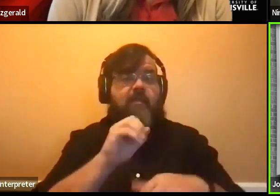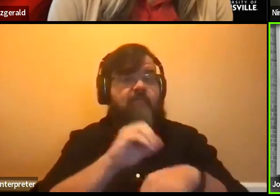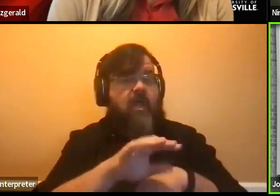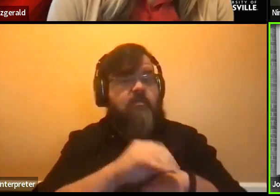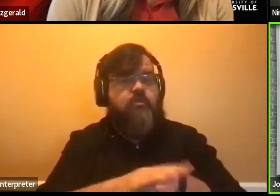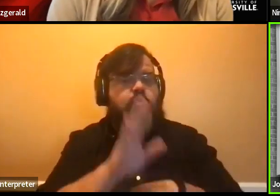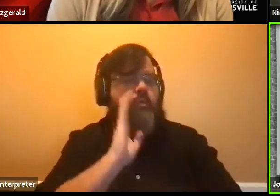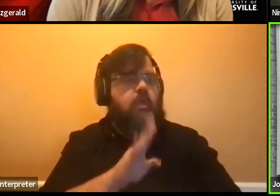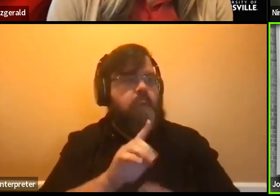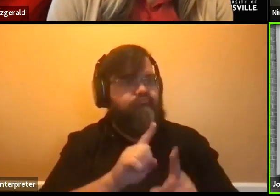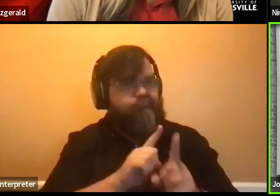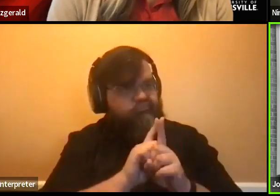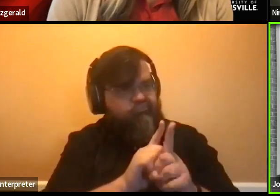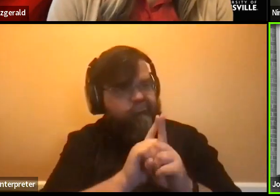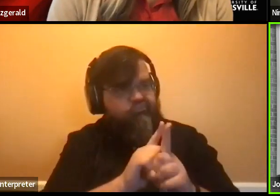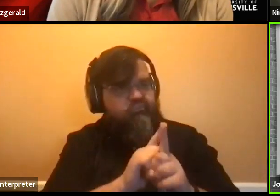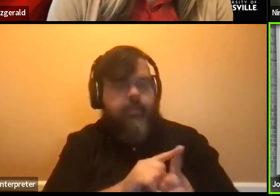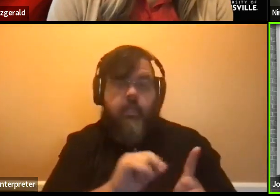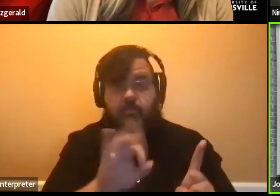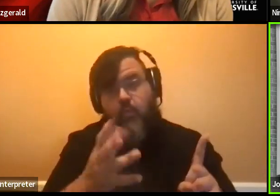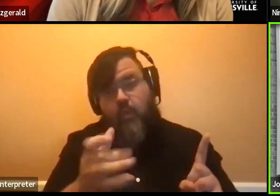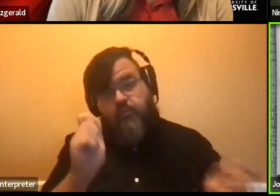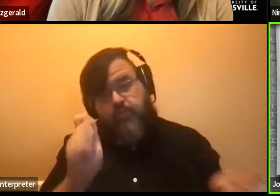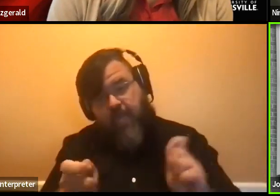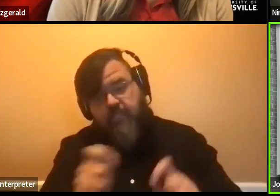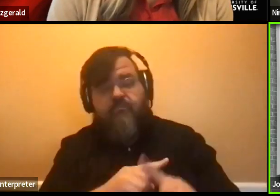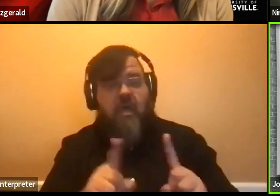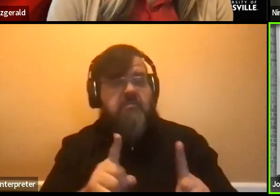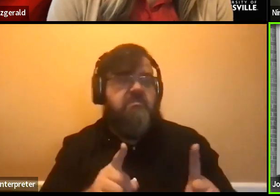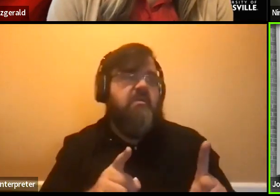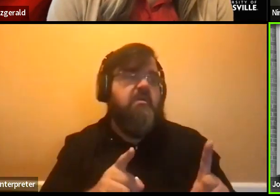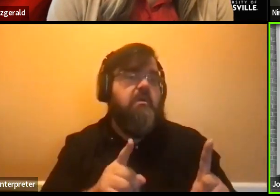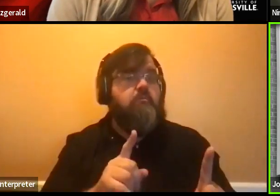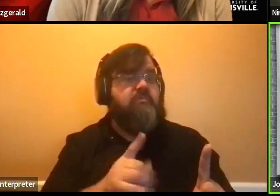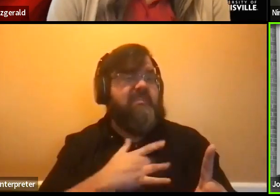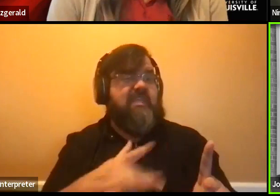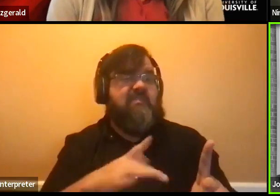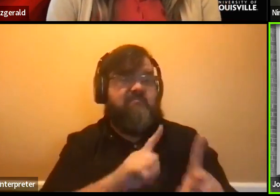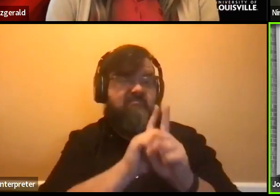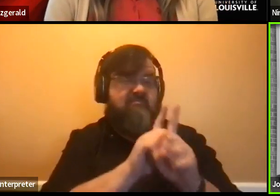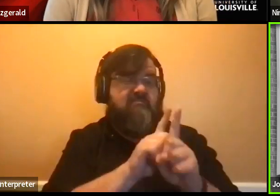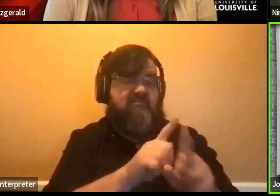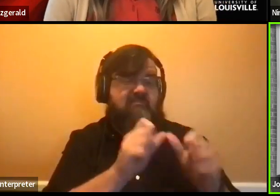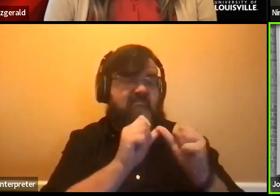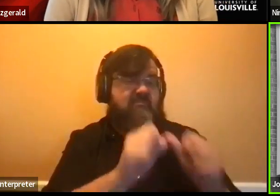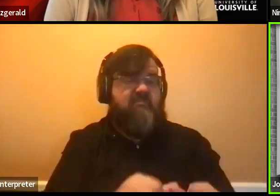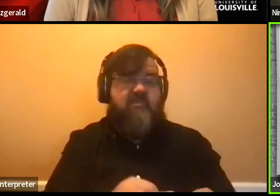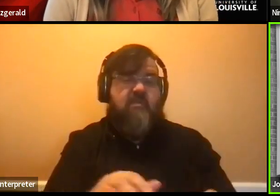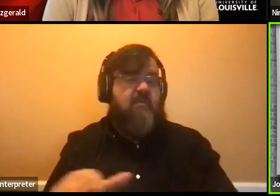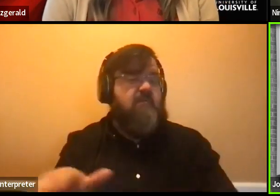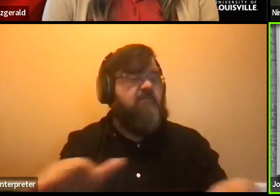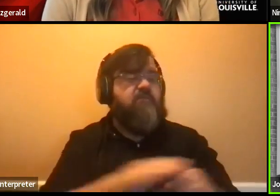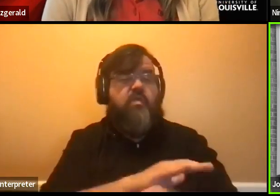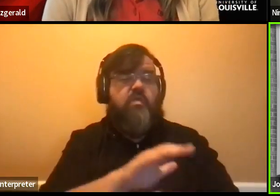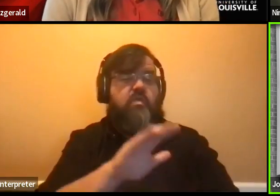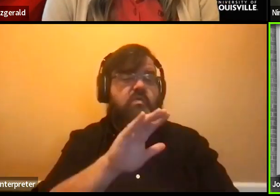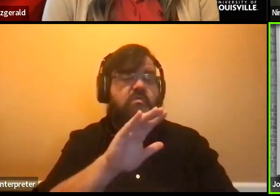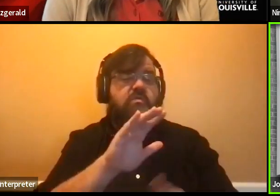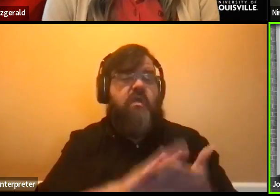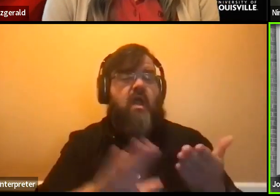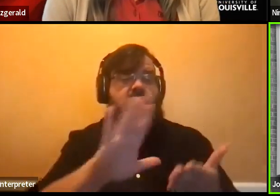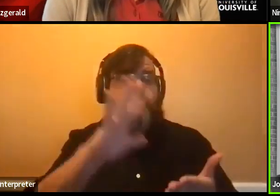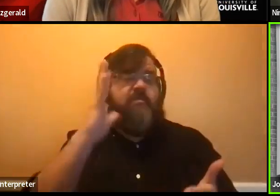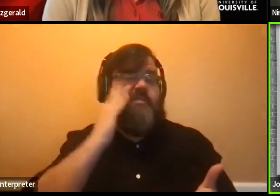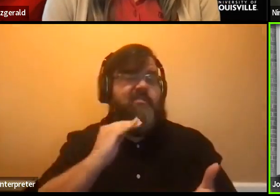throughout your four years. If you'd like to make a change, you can. But ideally, you'll stay with the same person throughout your educational journey.